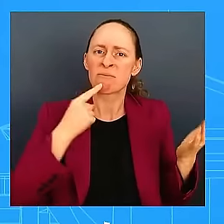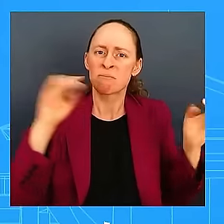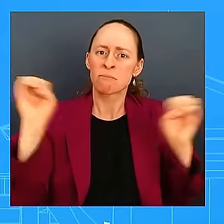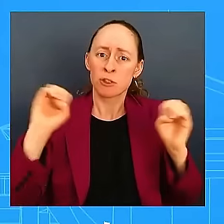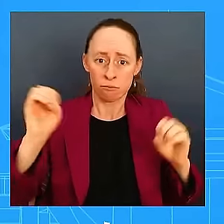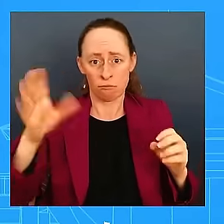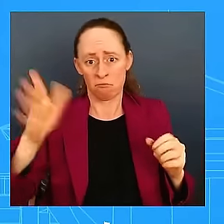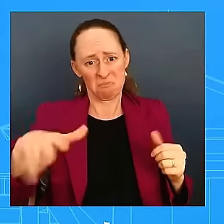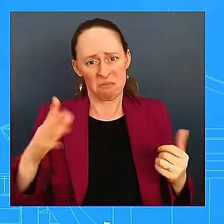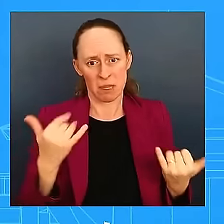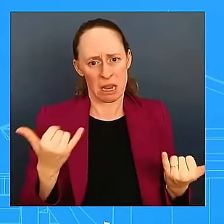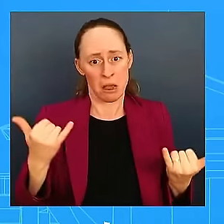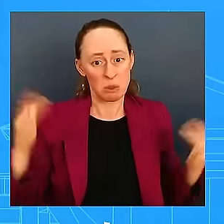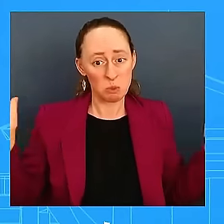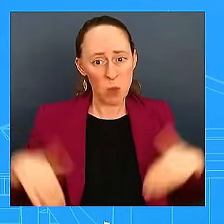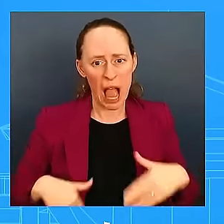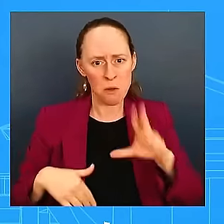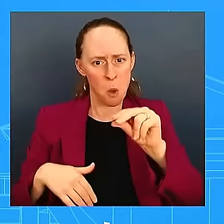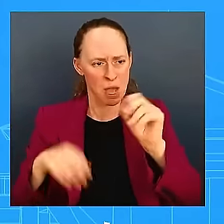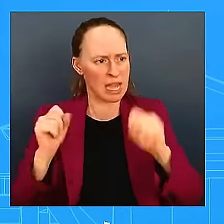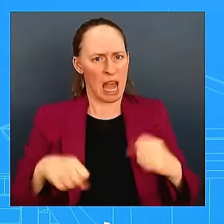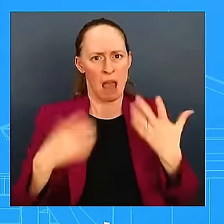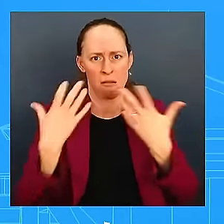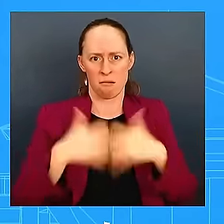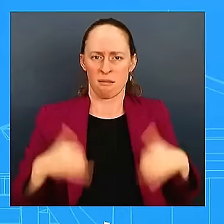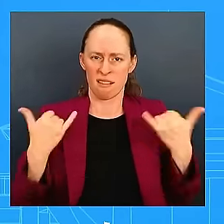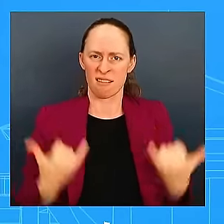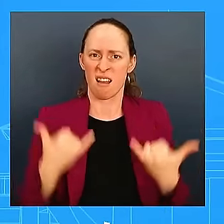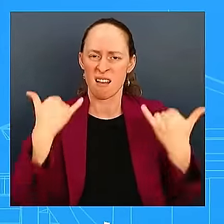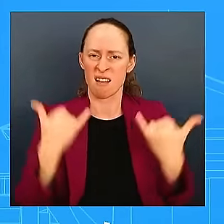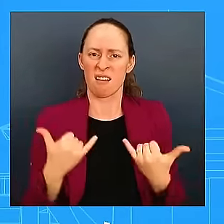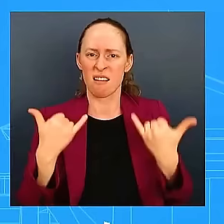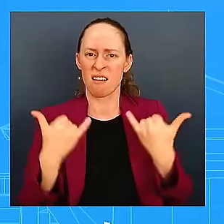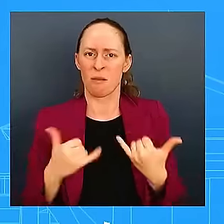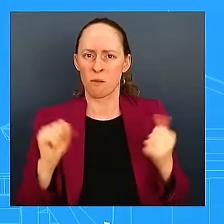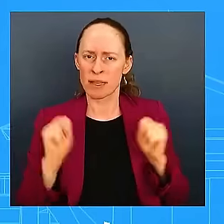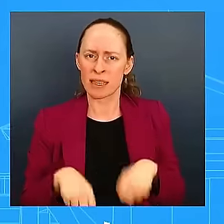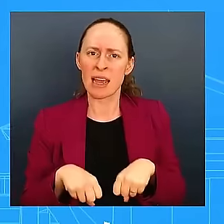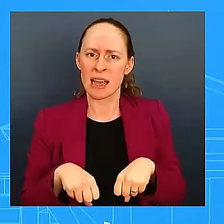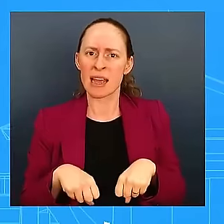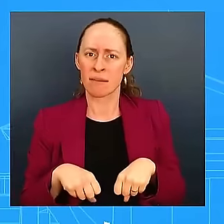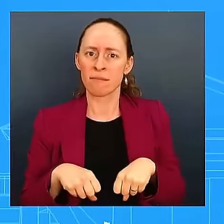together today so they can take the actions that their local officials tell them to do.